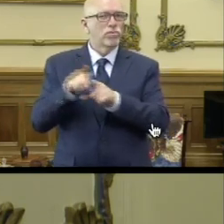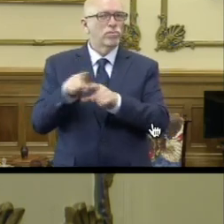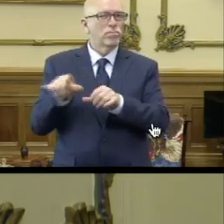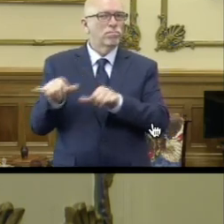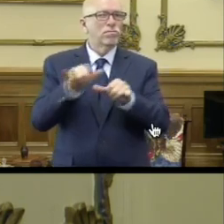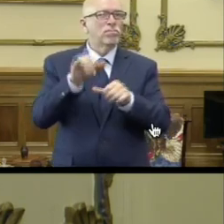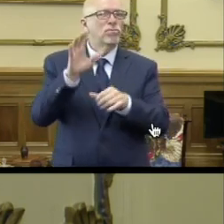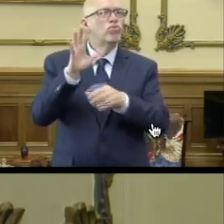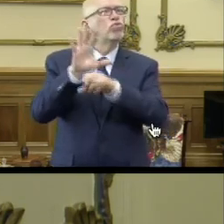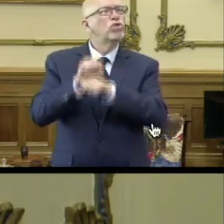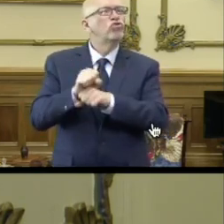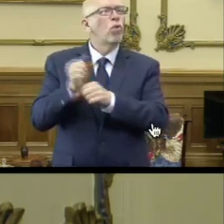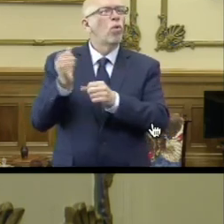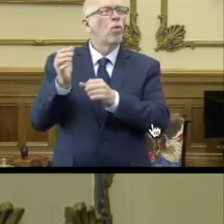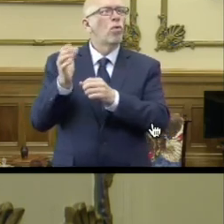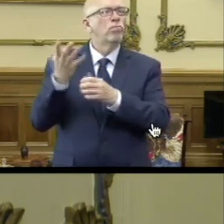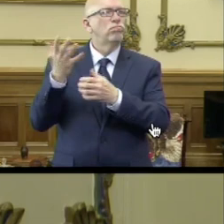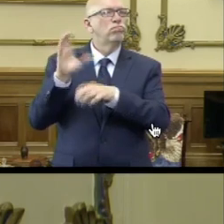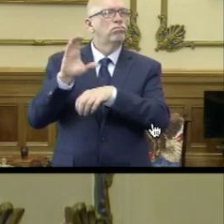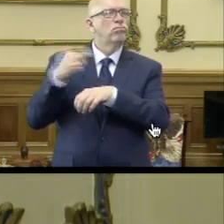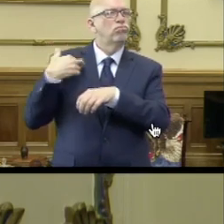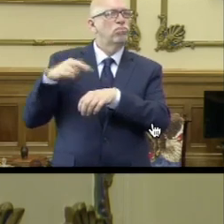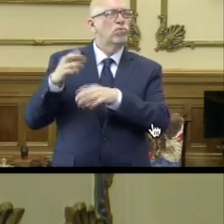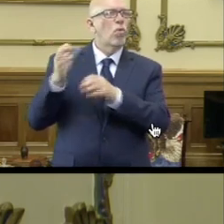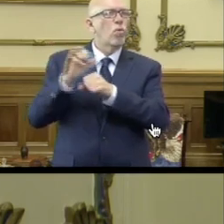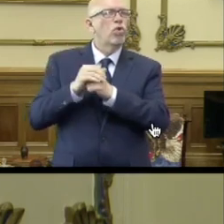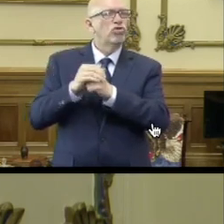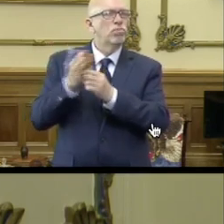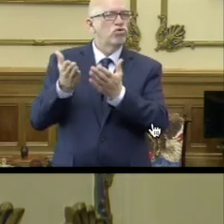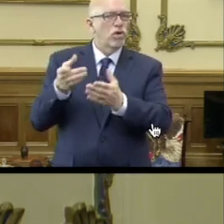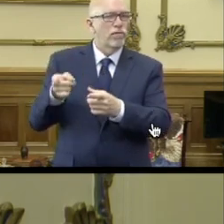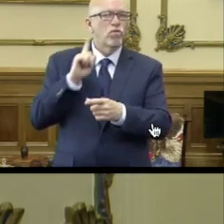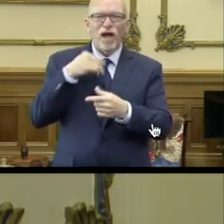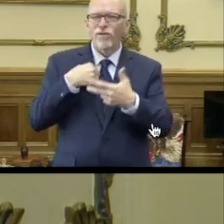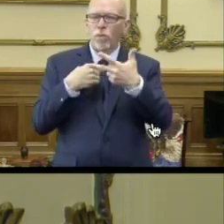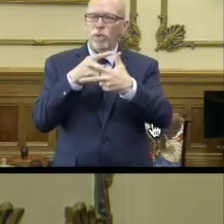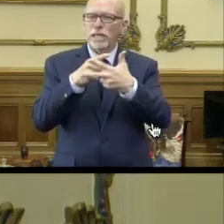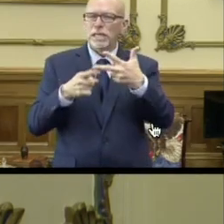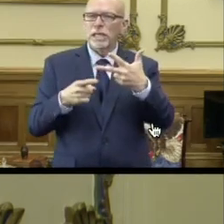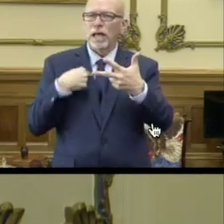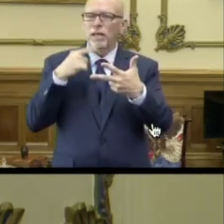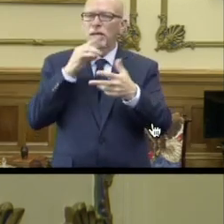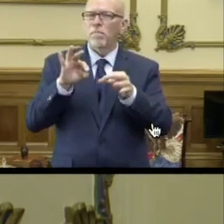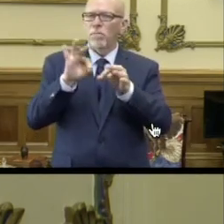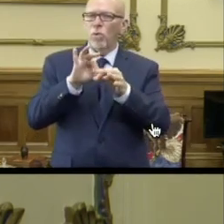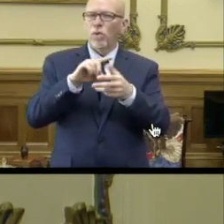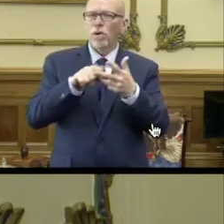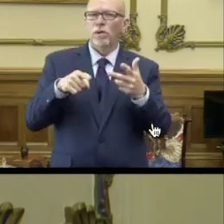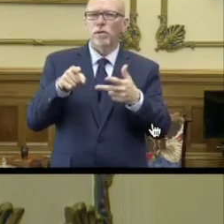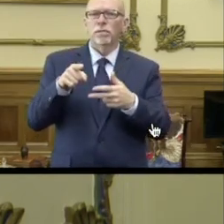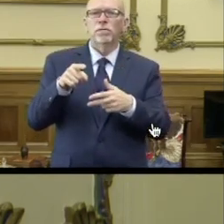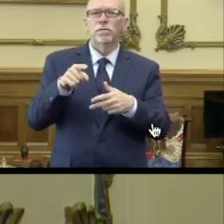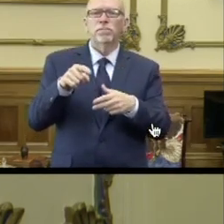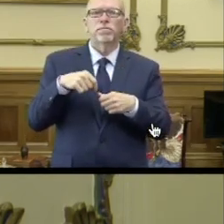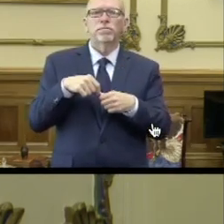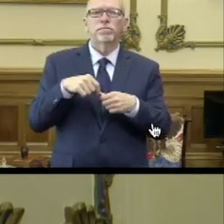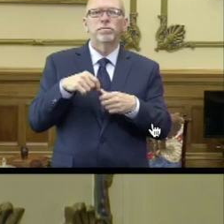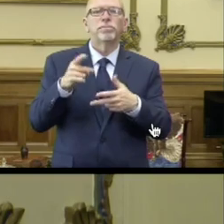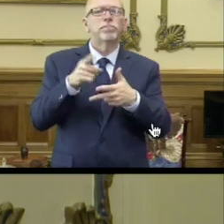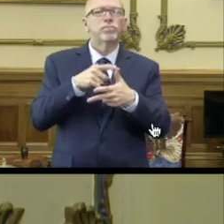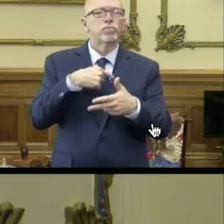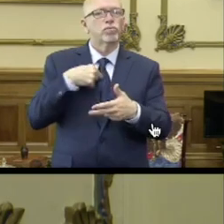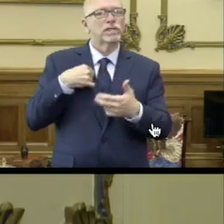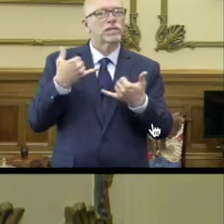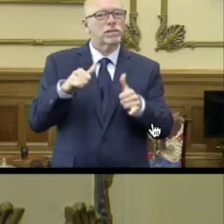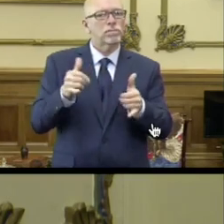worship services. And there's really three things here that I think are important that stay in place. One is we